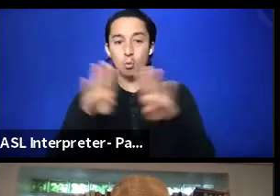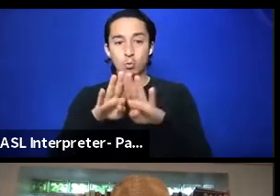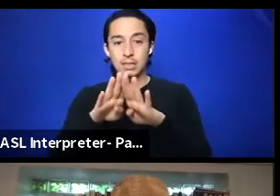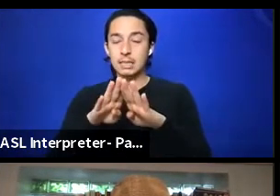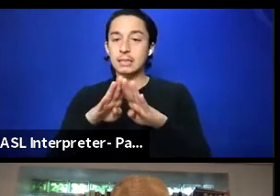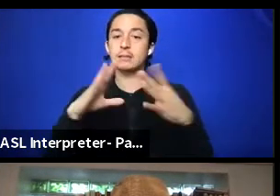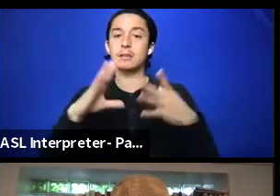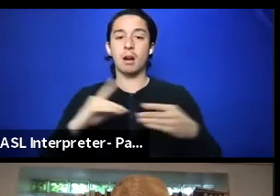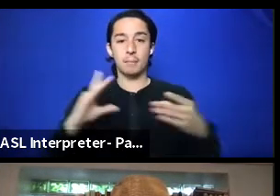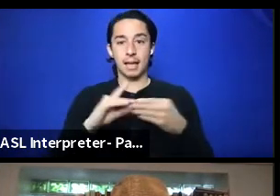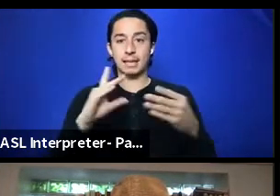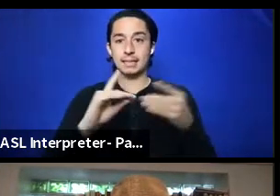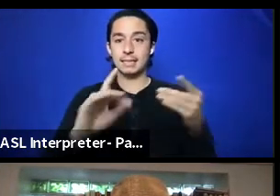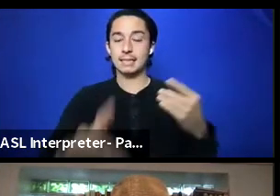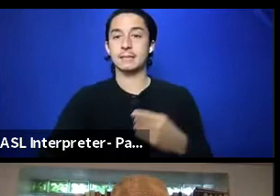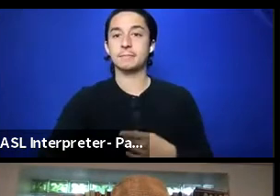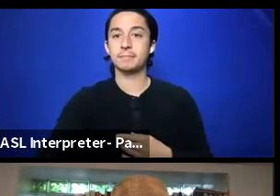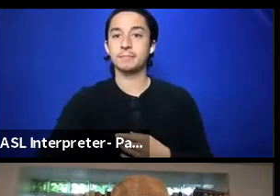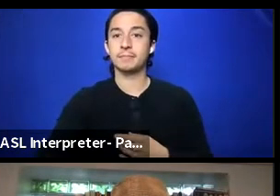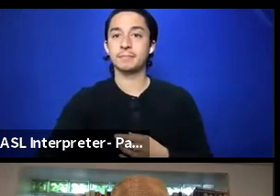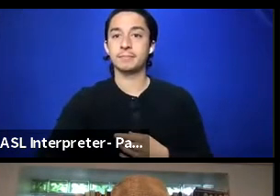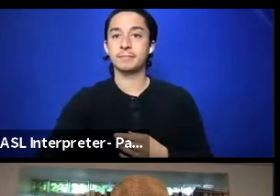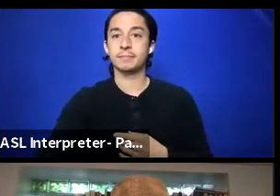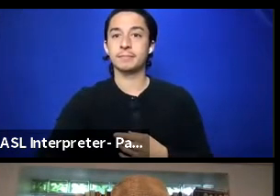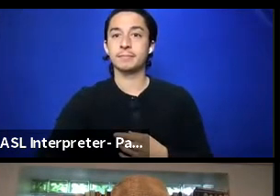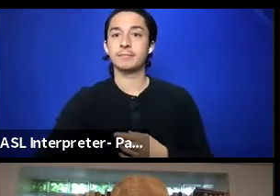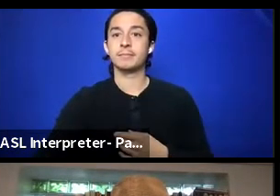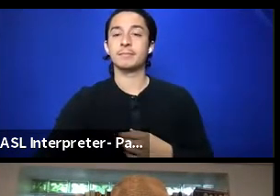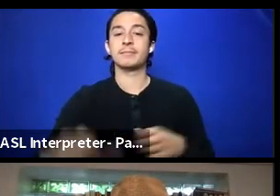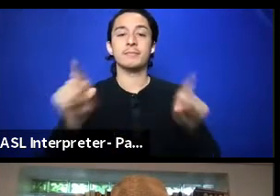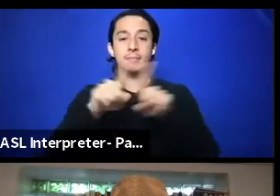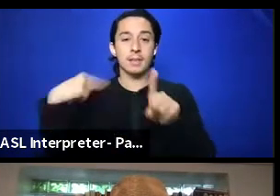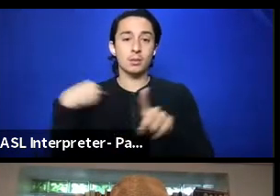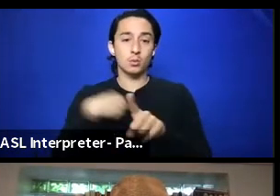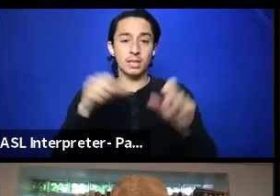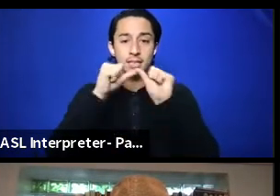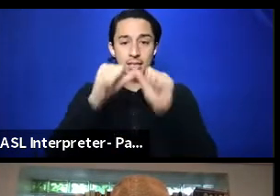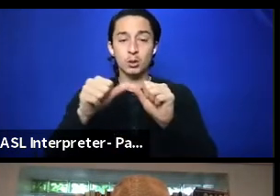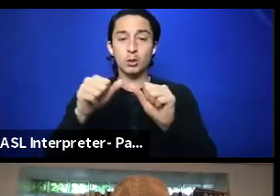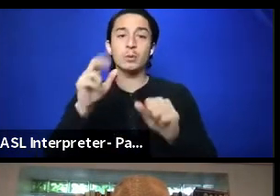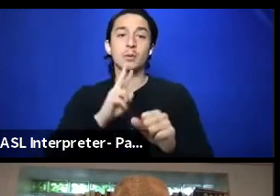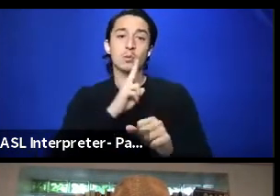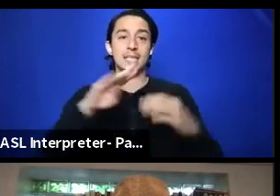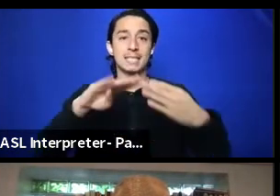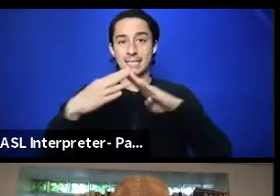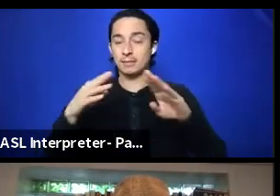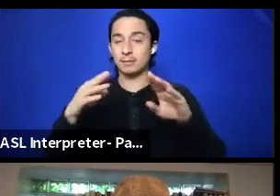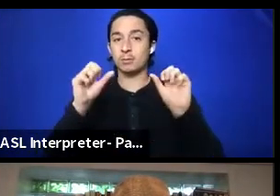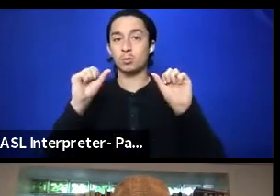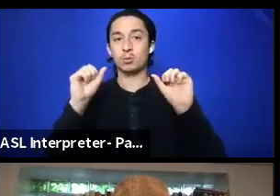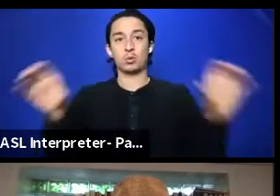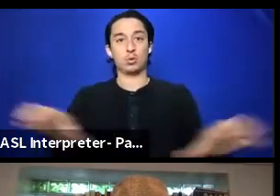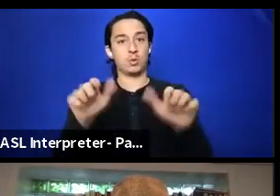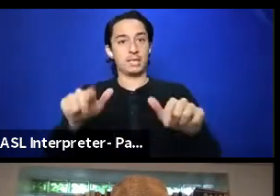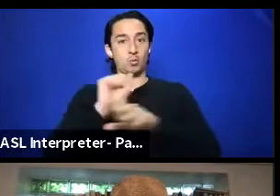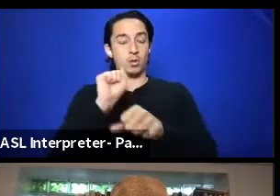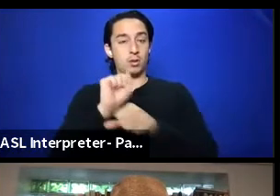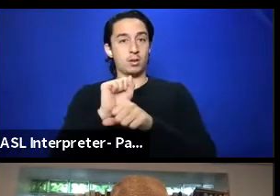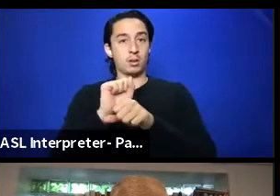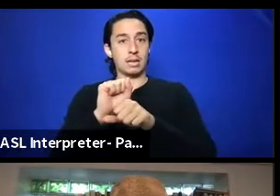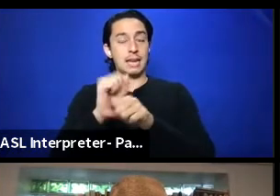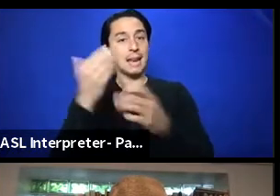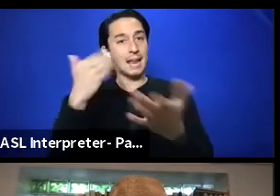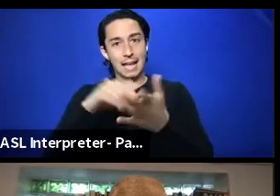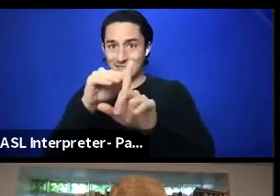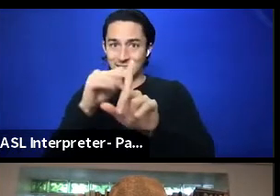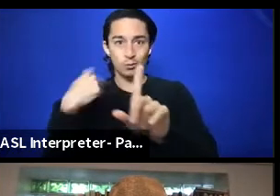any closing comments as we continue in the Twin Cities, uh, to do this work. And again, to be reminded that we're not alone. Um, we